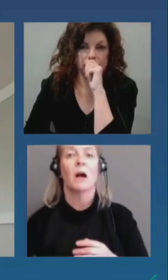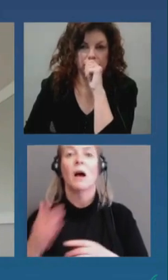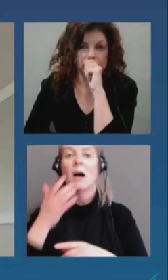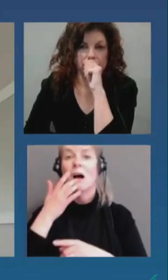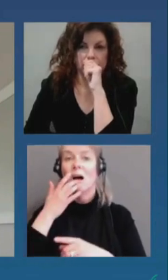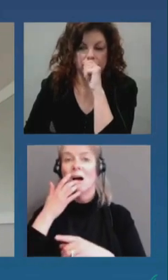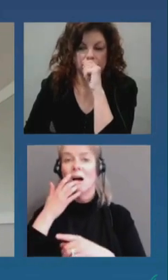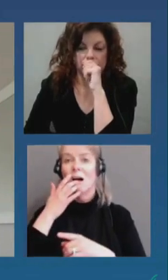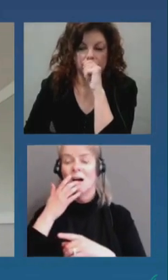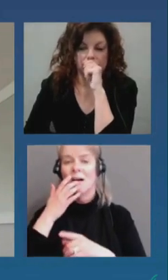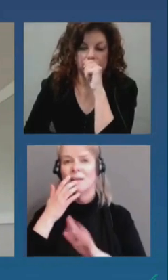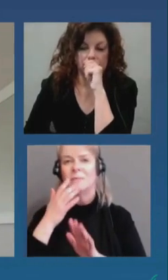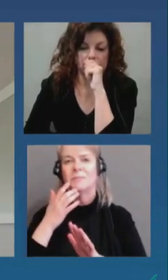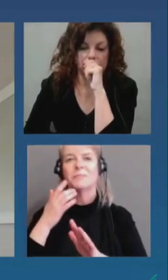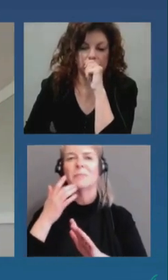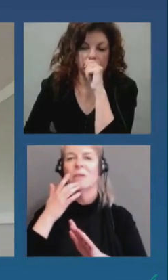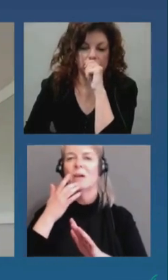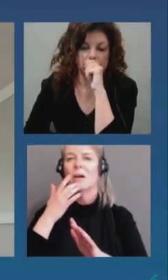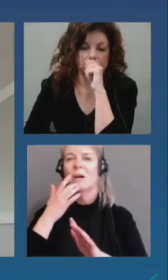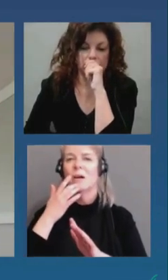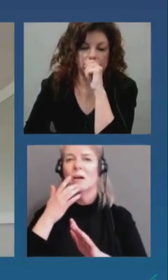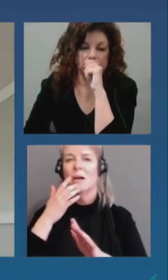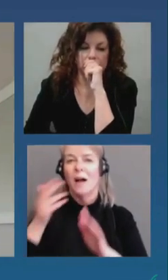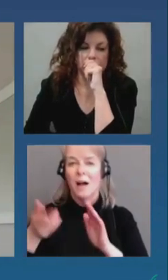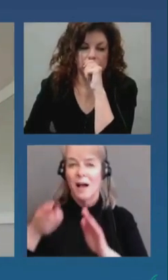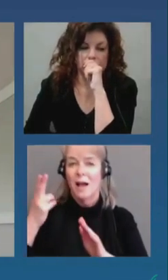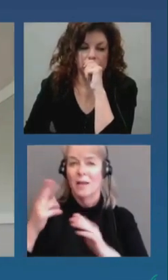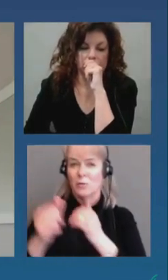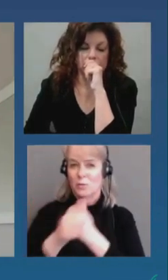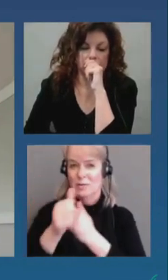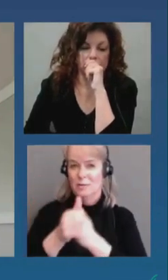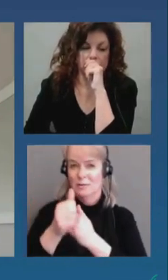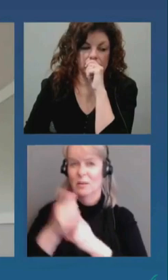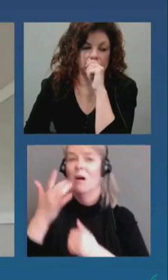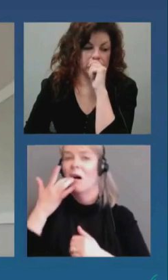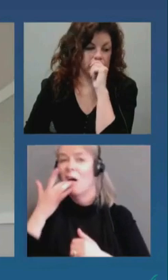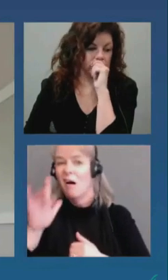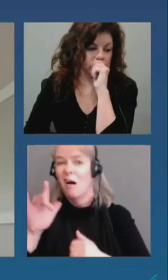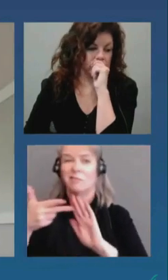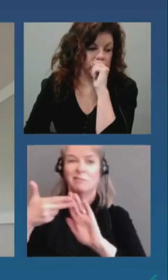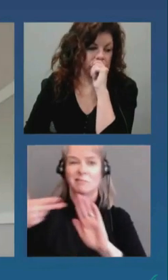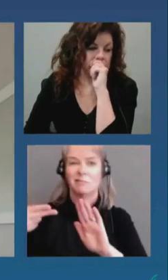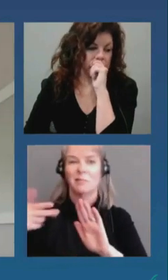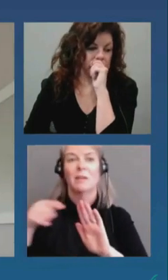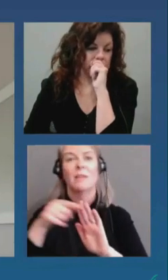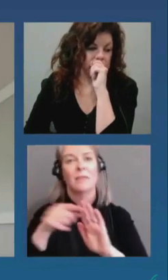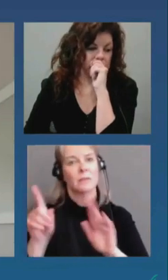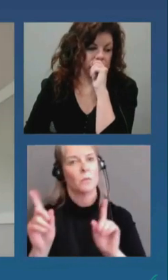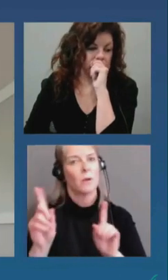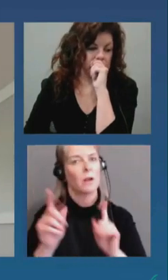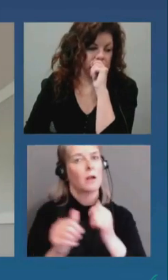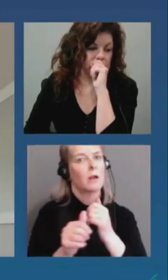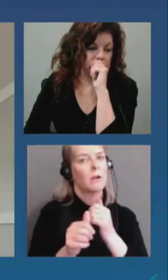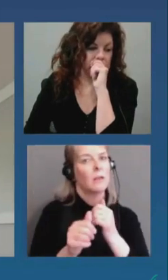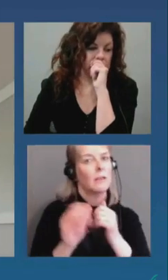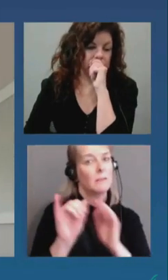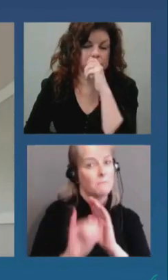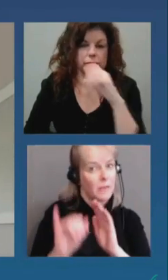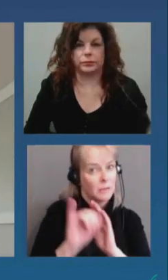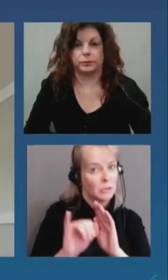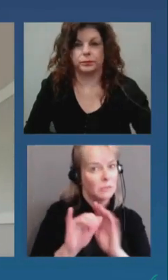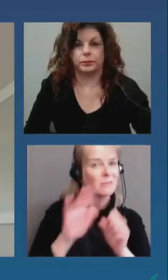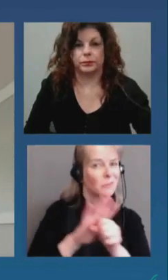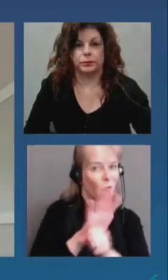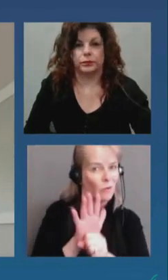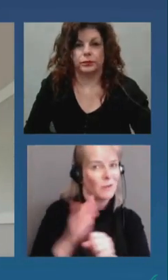supposed to be areas in which the infection risk is high or infections are already higher? So would